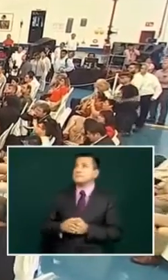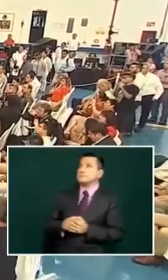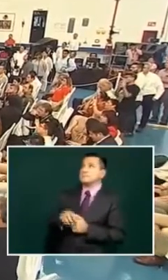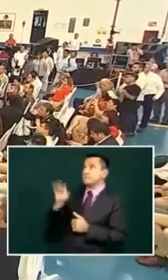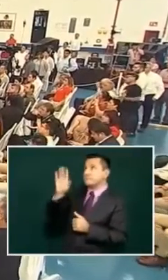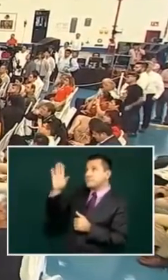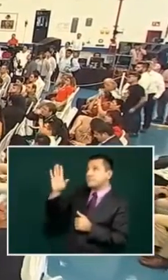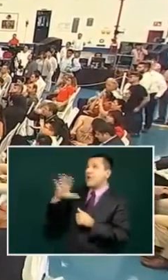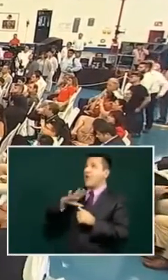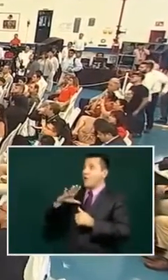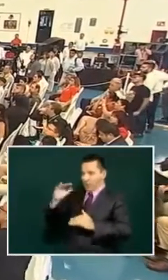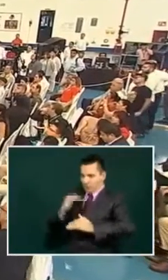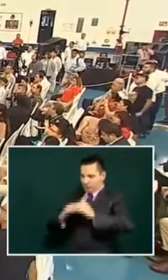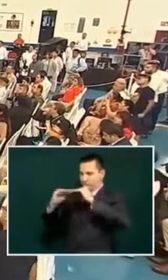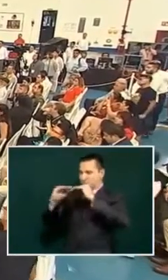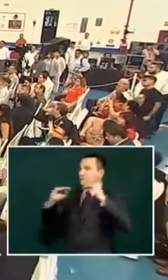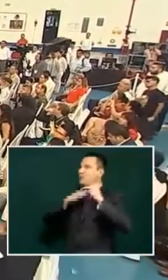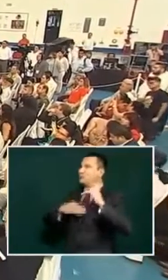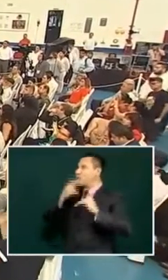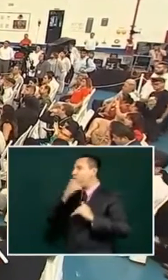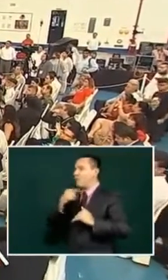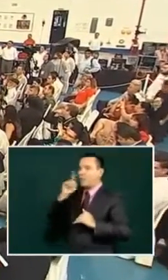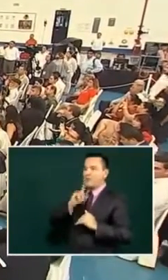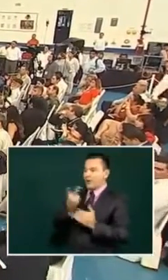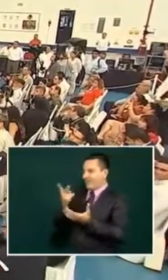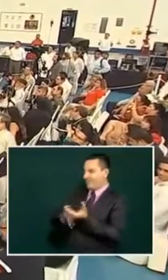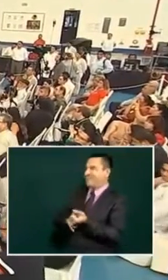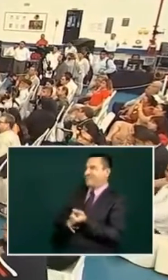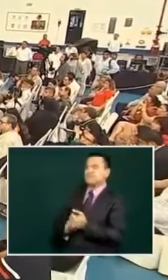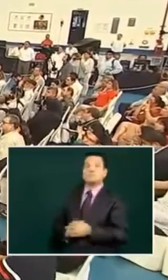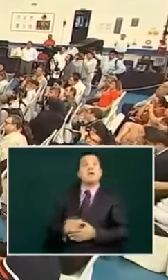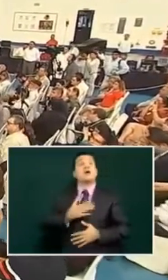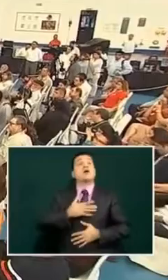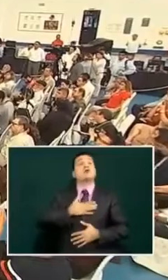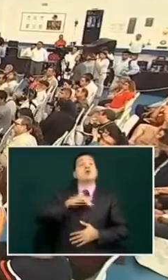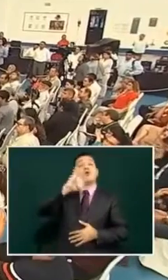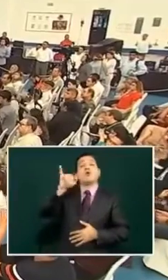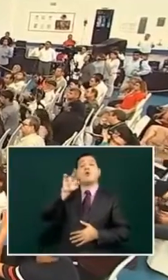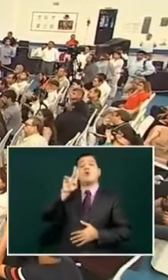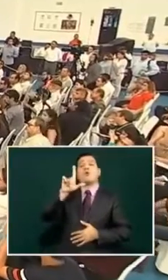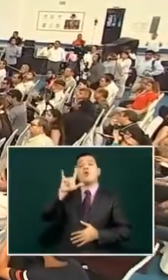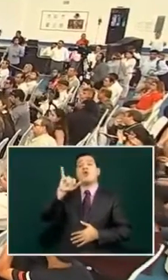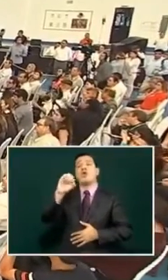and now we're asking a different gender Julio Sanchez